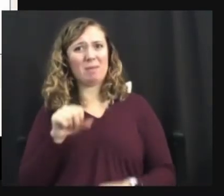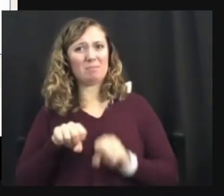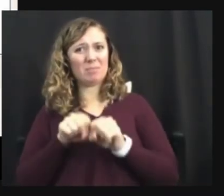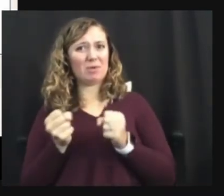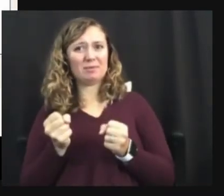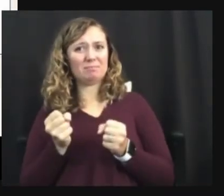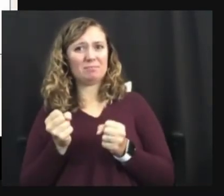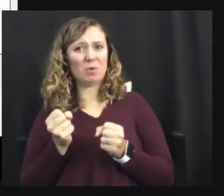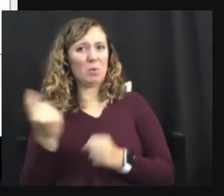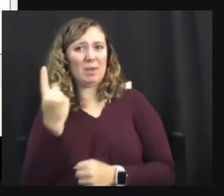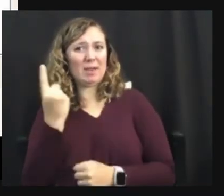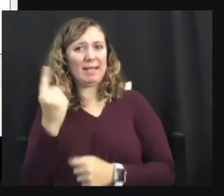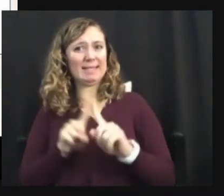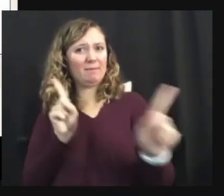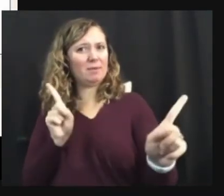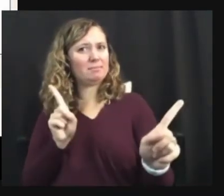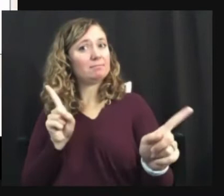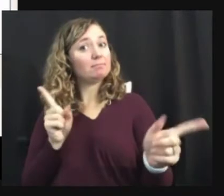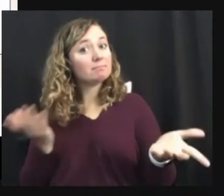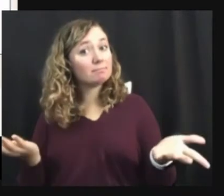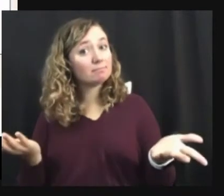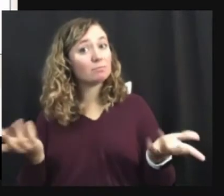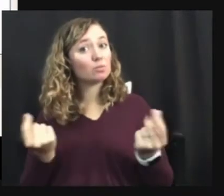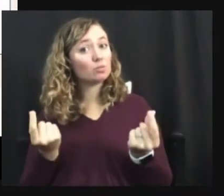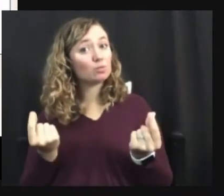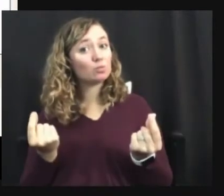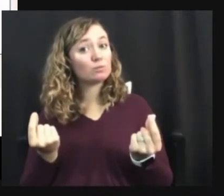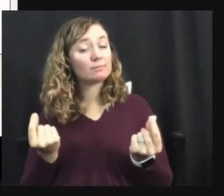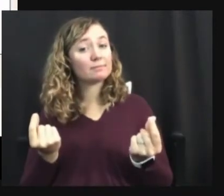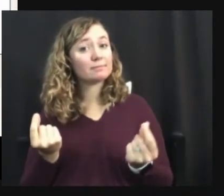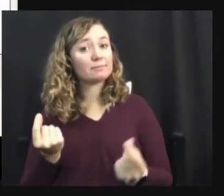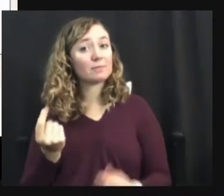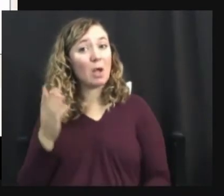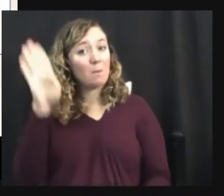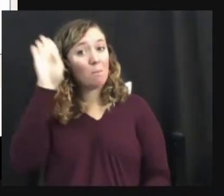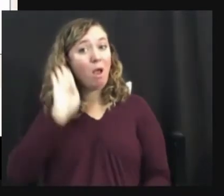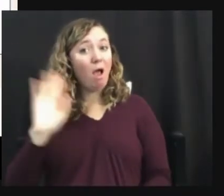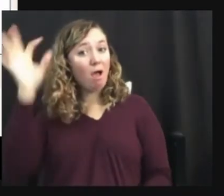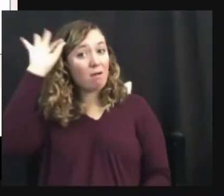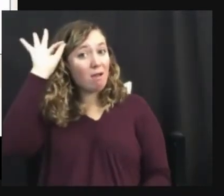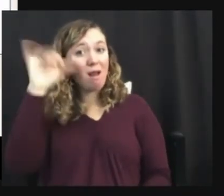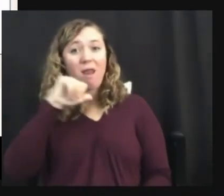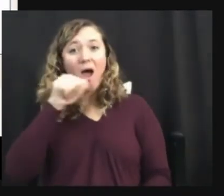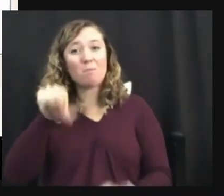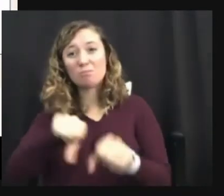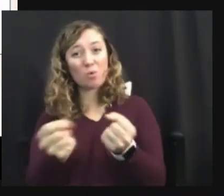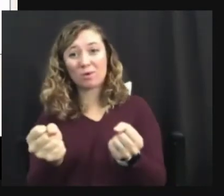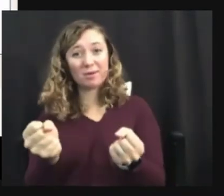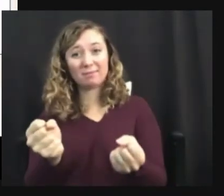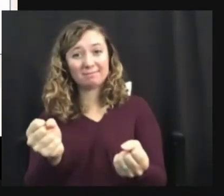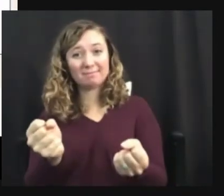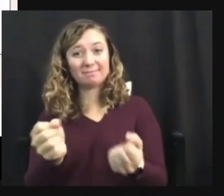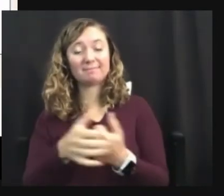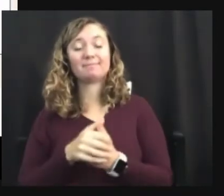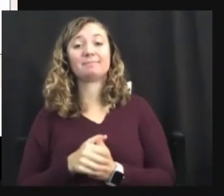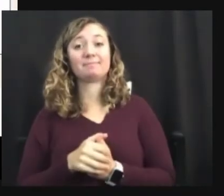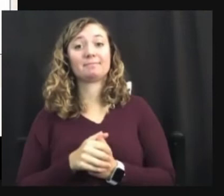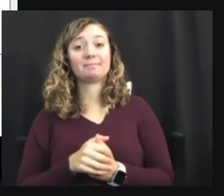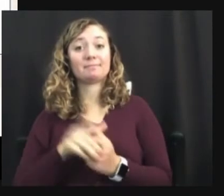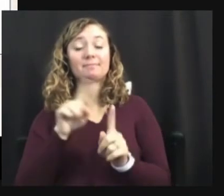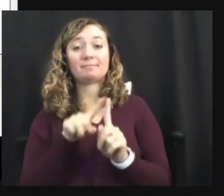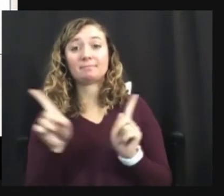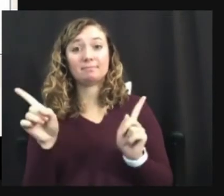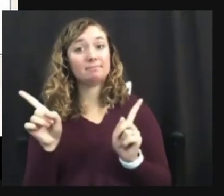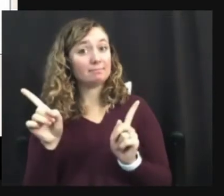different? Right? Brown hair isn't broken. But, but if, if the,